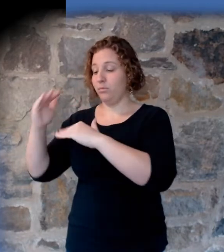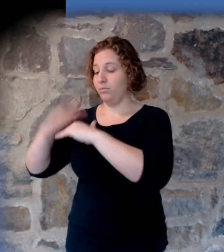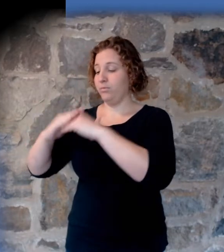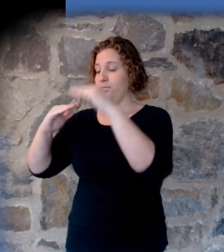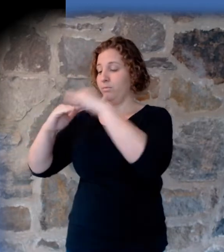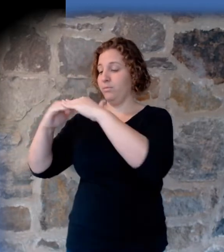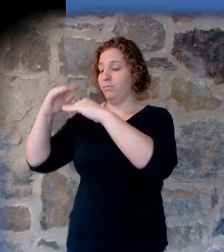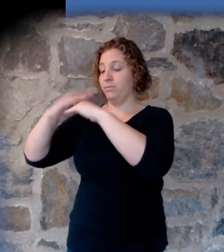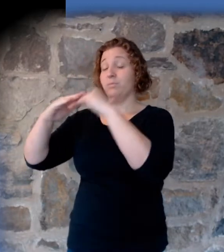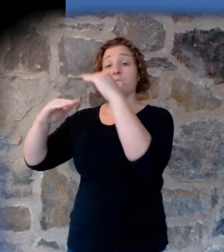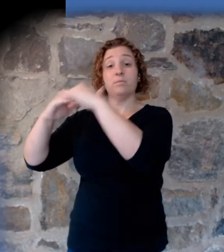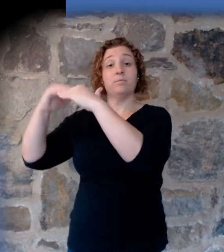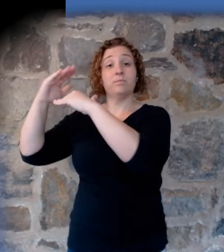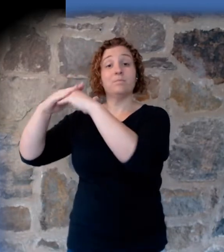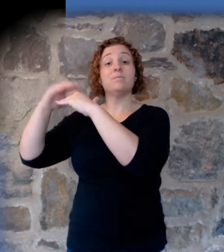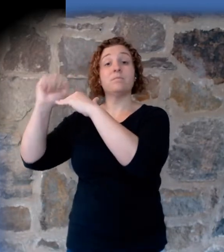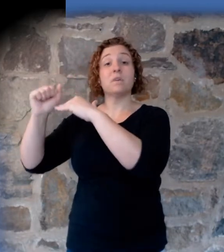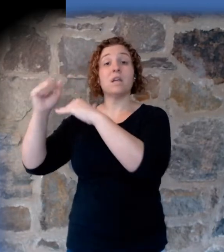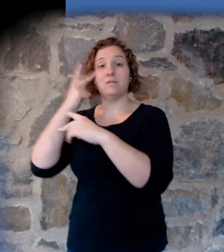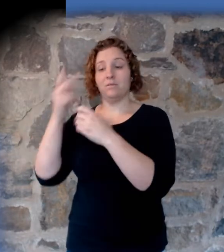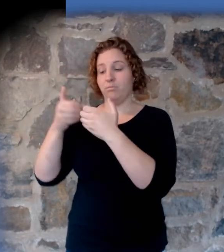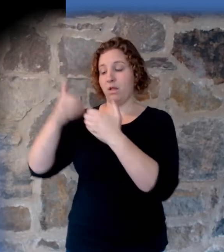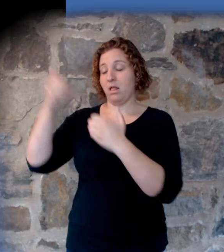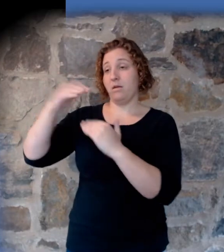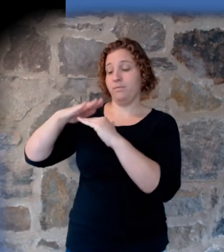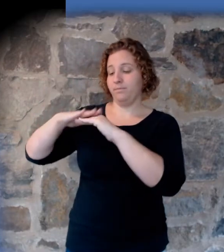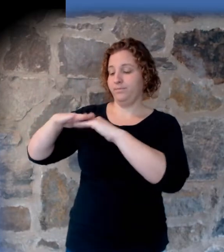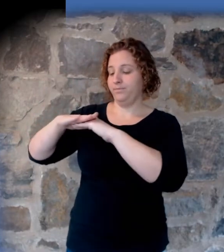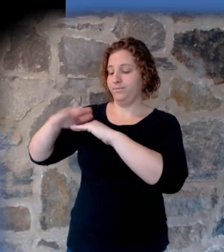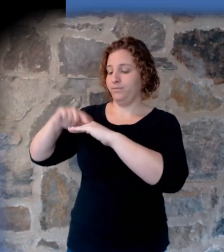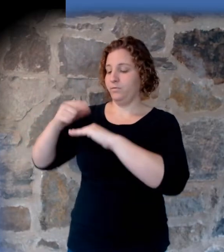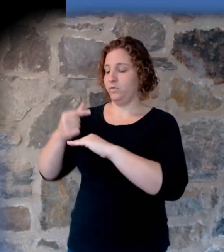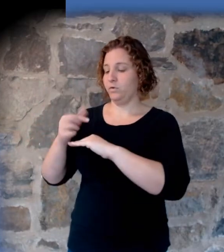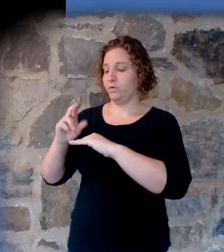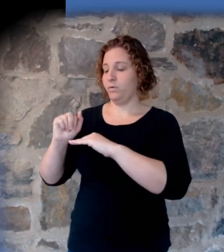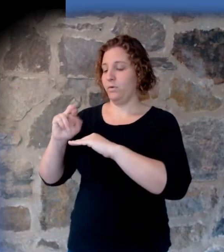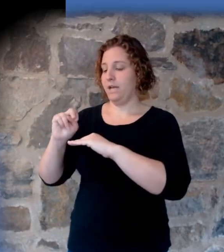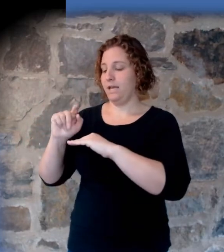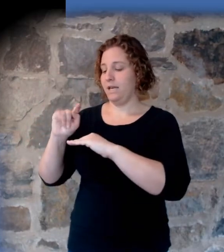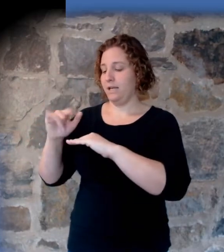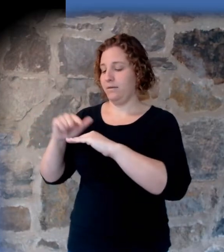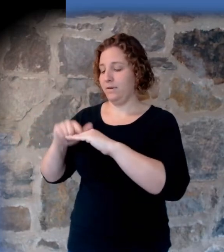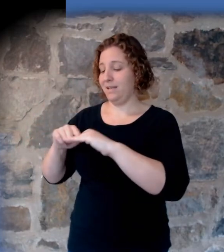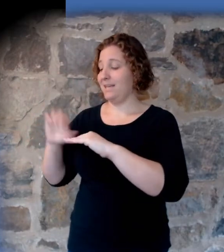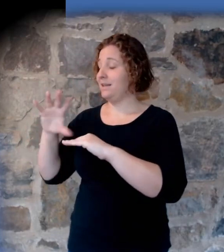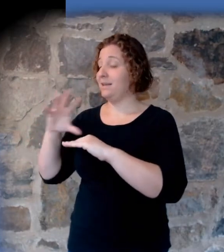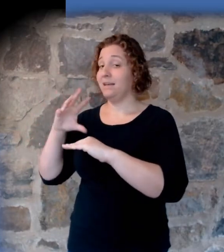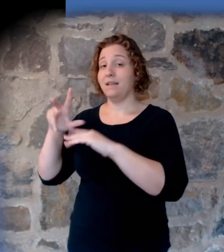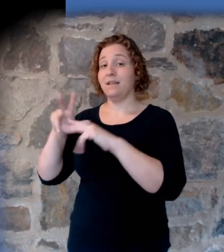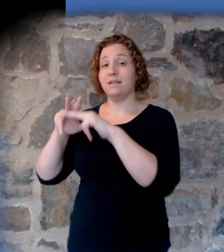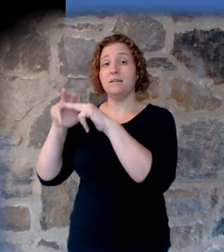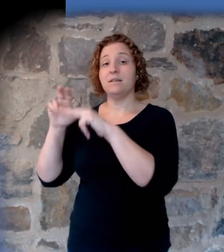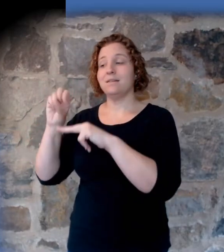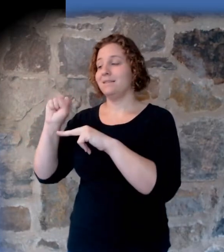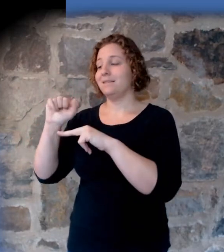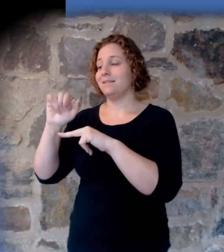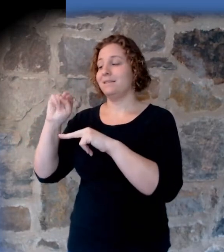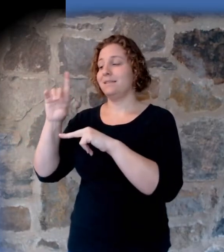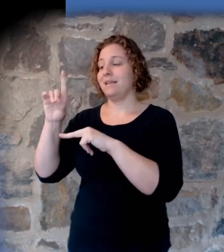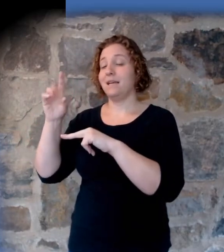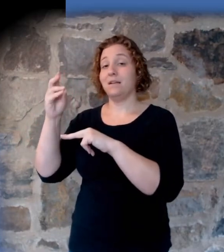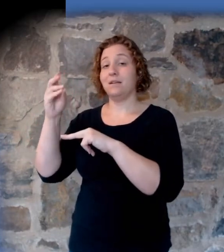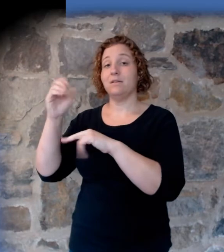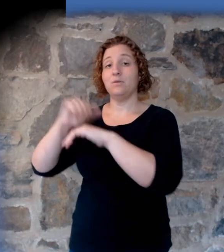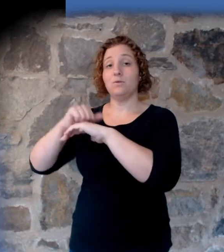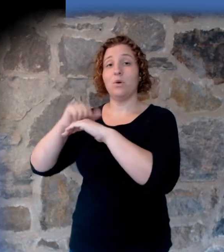boundary between the granite rock below and the topeach sandstone above is this surface we call the great